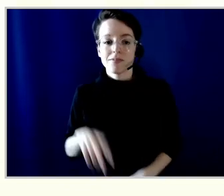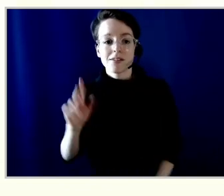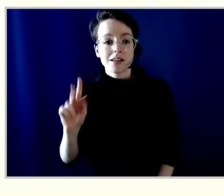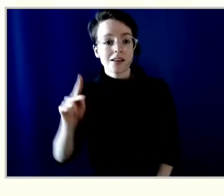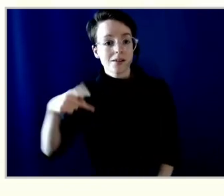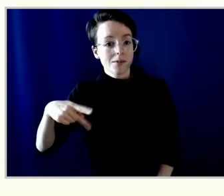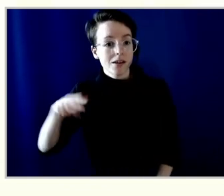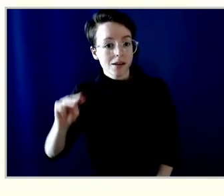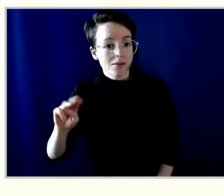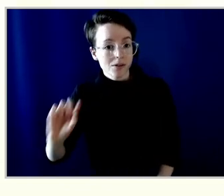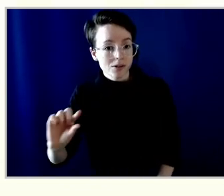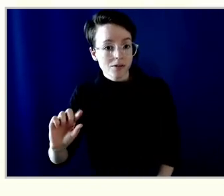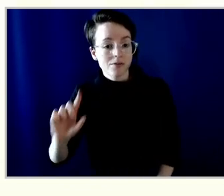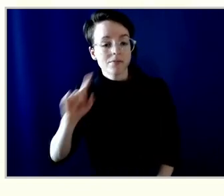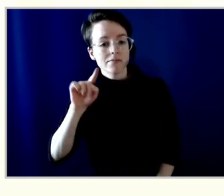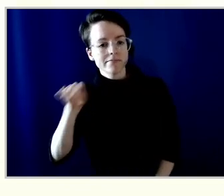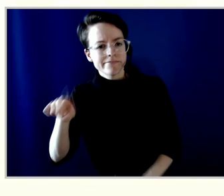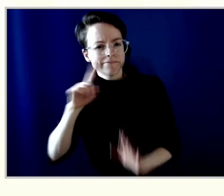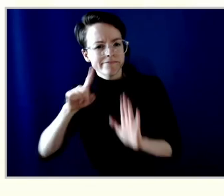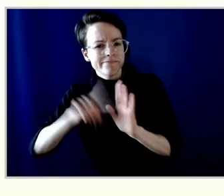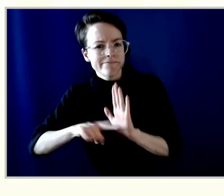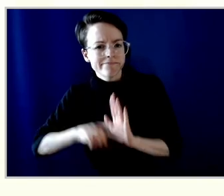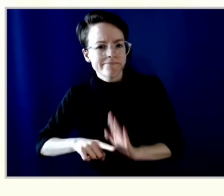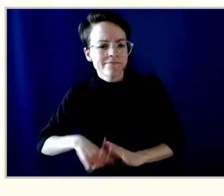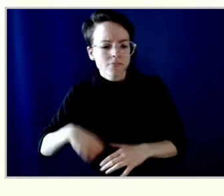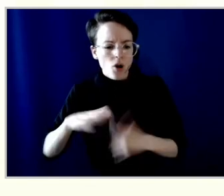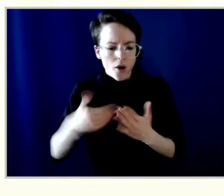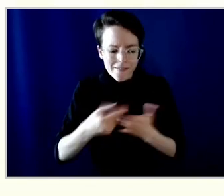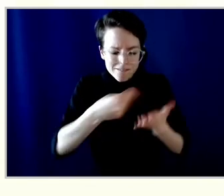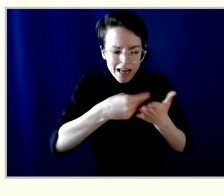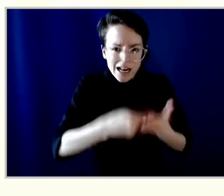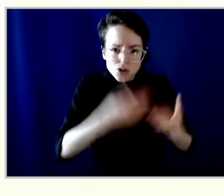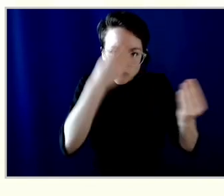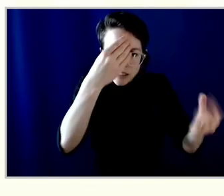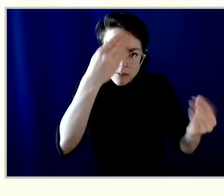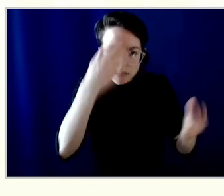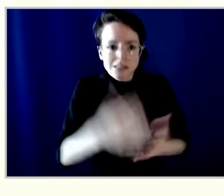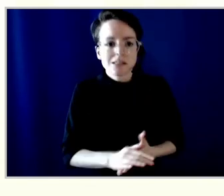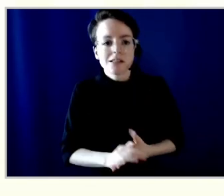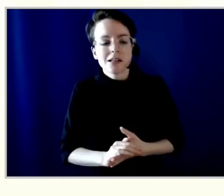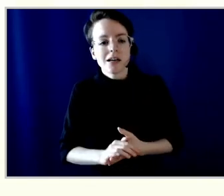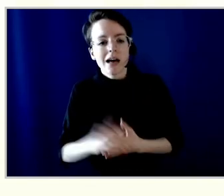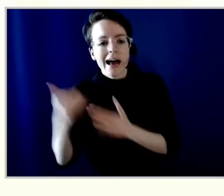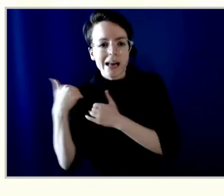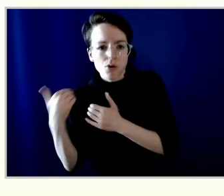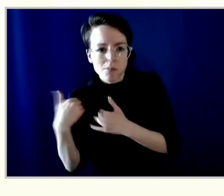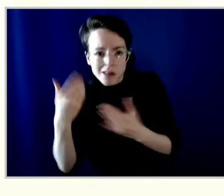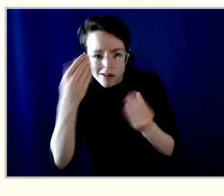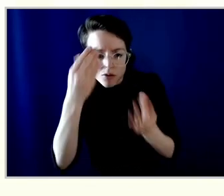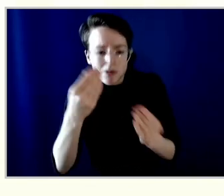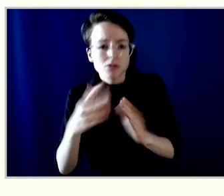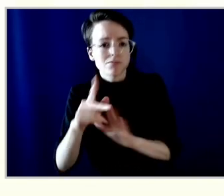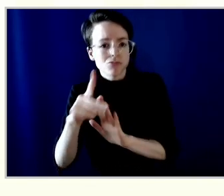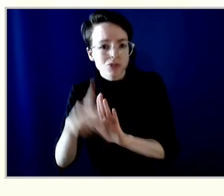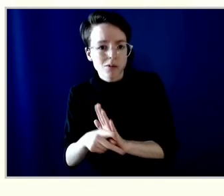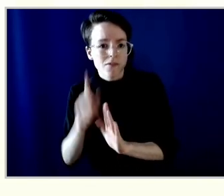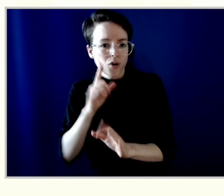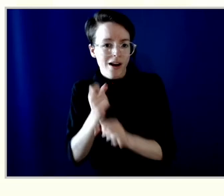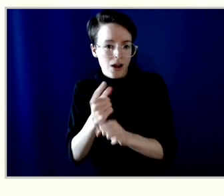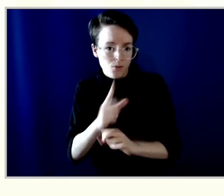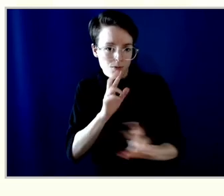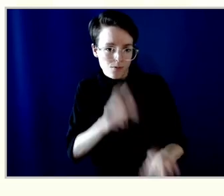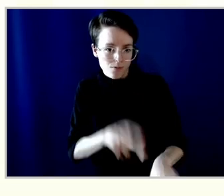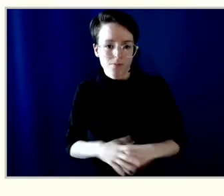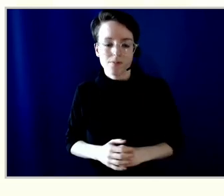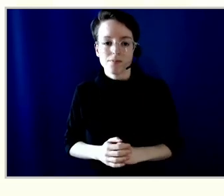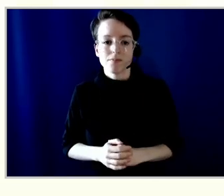statements and key accountability information and principles in the annual report. The external assurance provides